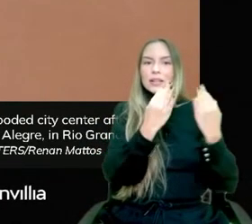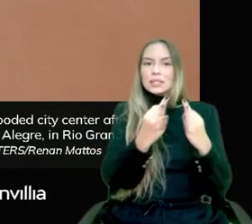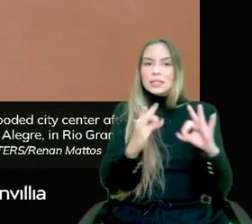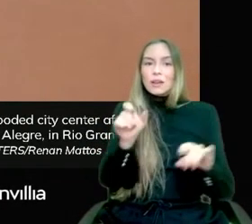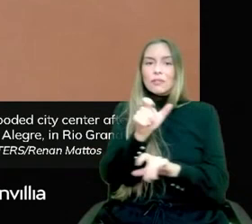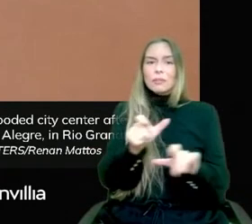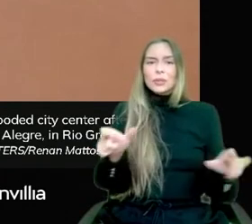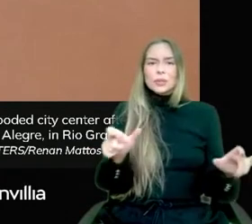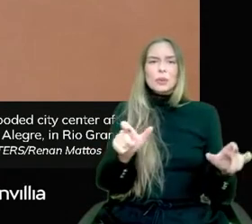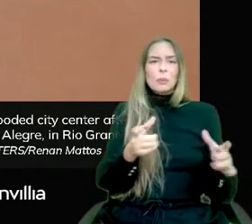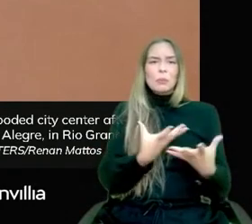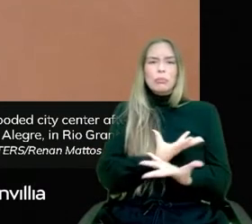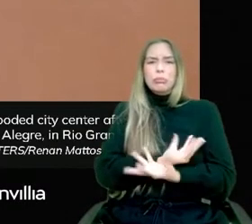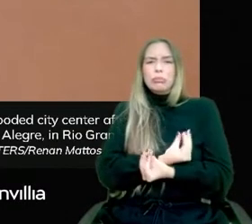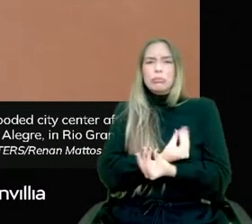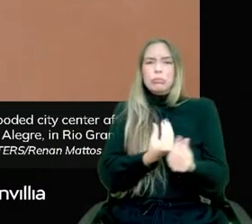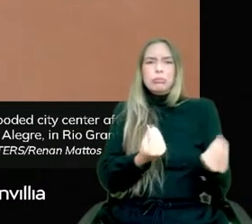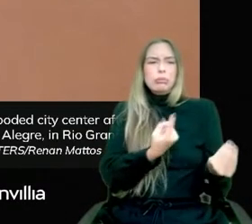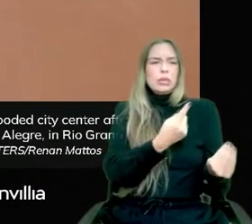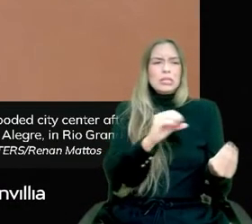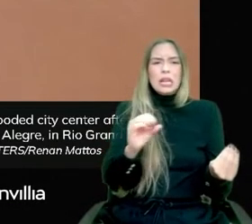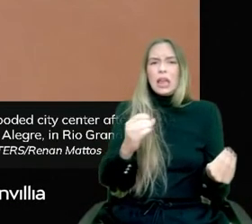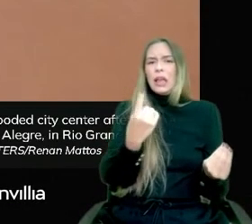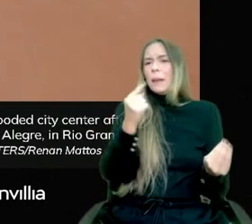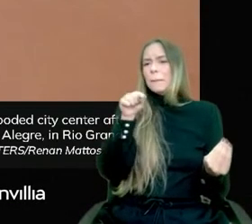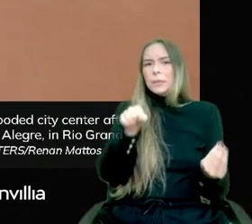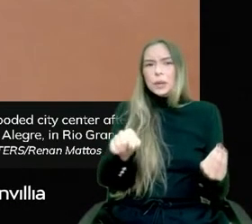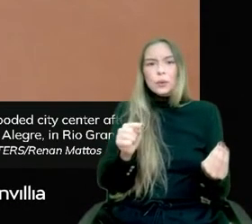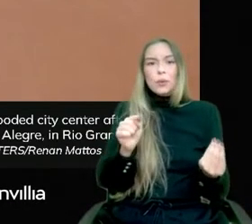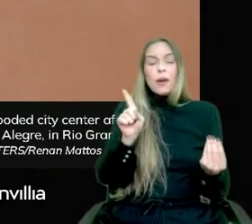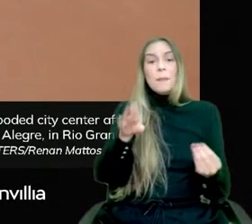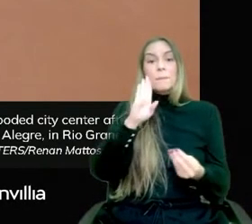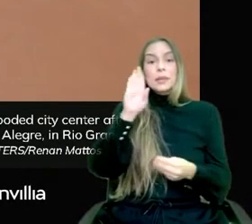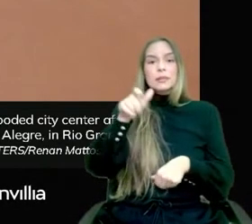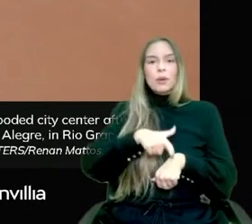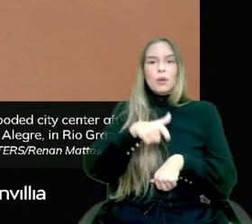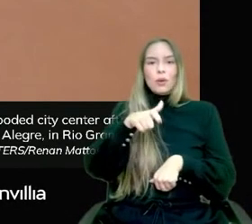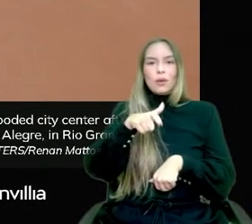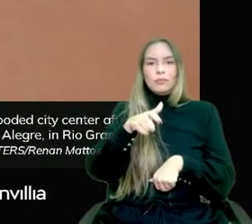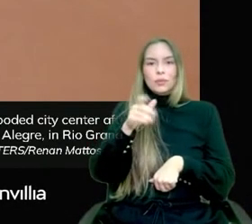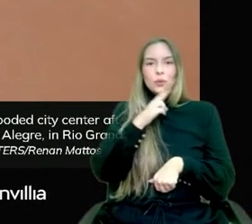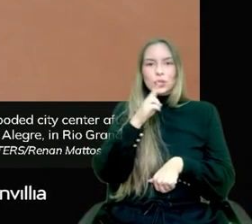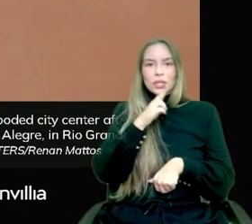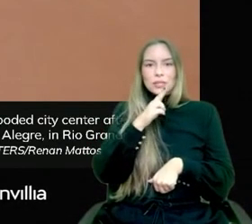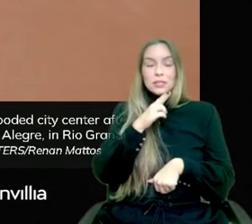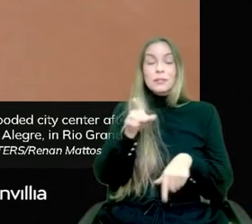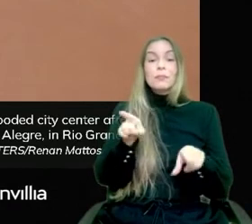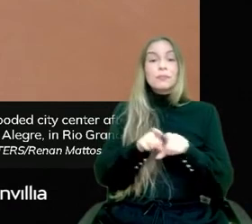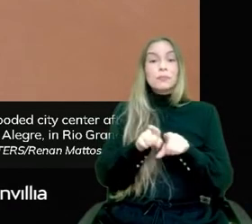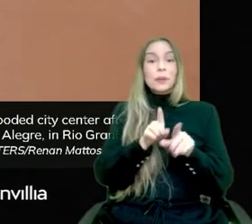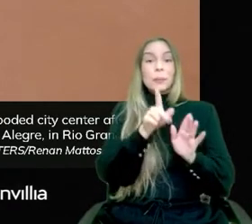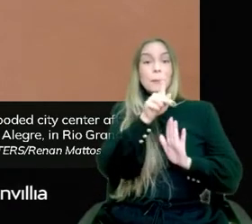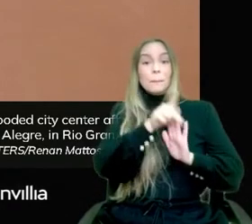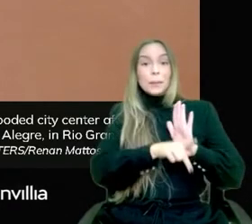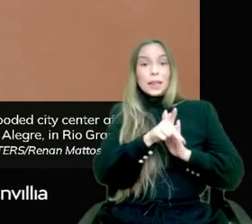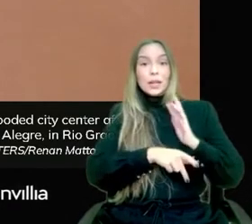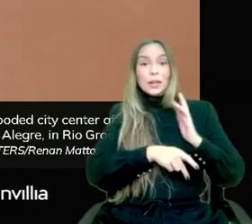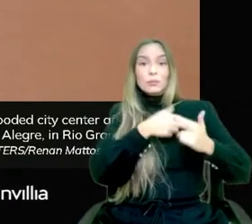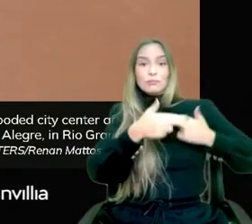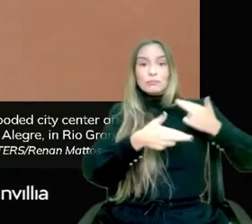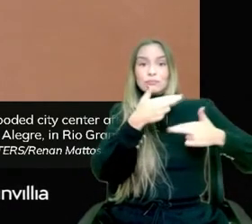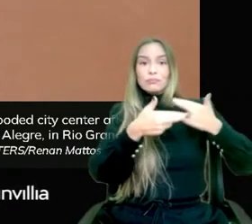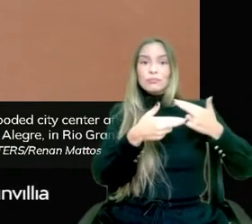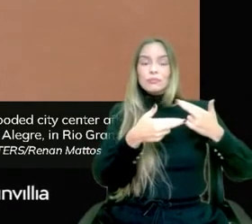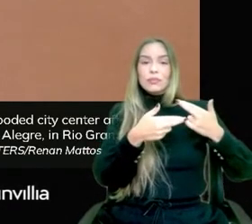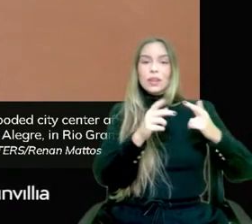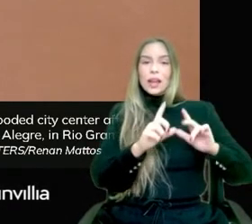is the immediate priority, the reconstruction planning and its execution can't wait.